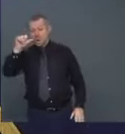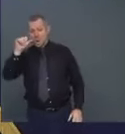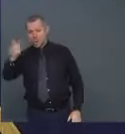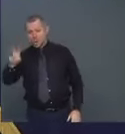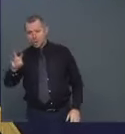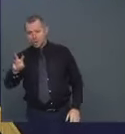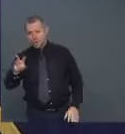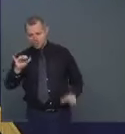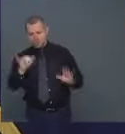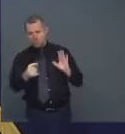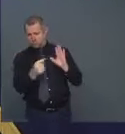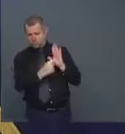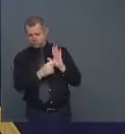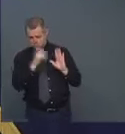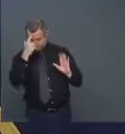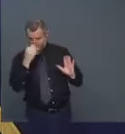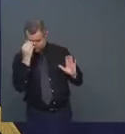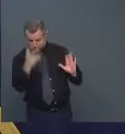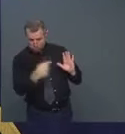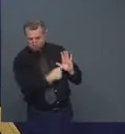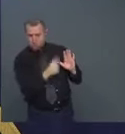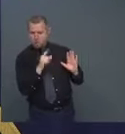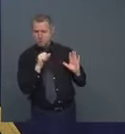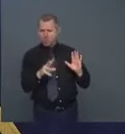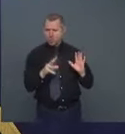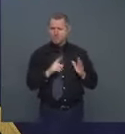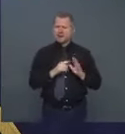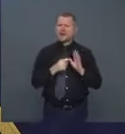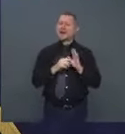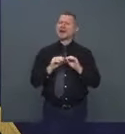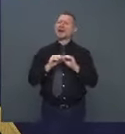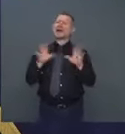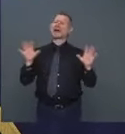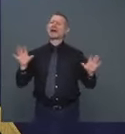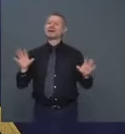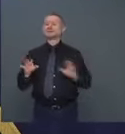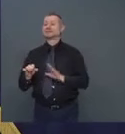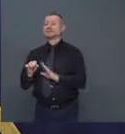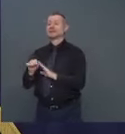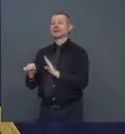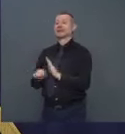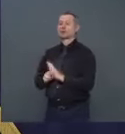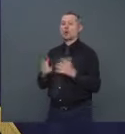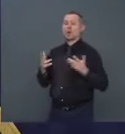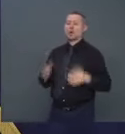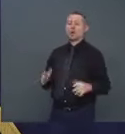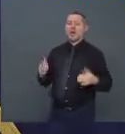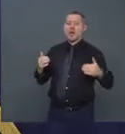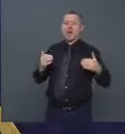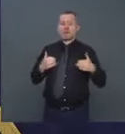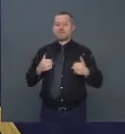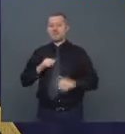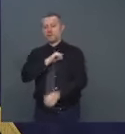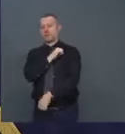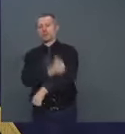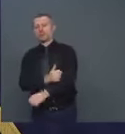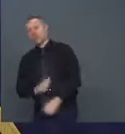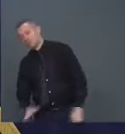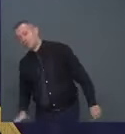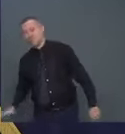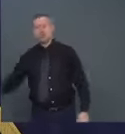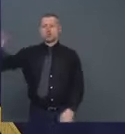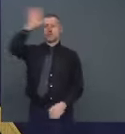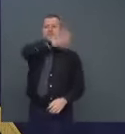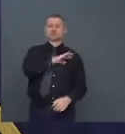clear. The state has statewide jurisdiction for any